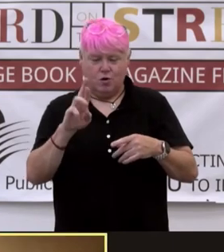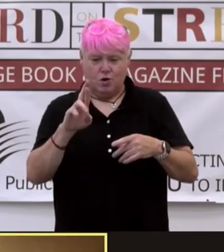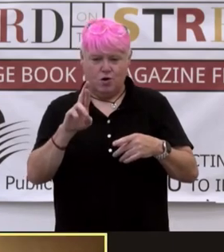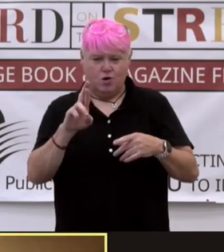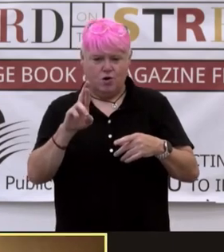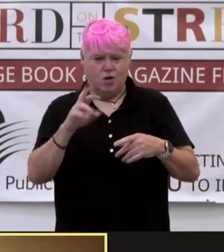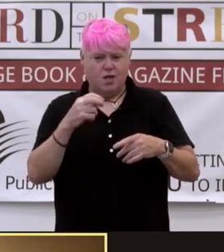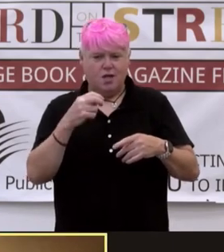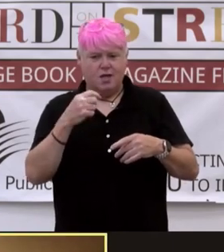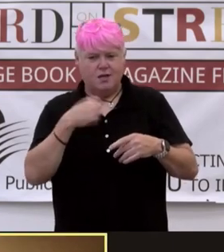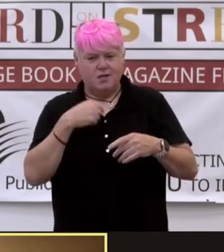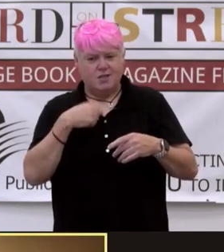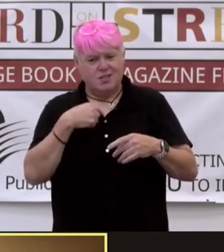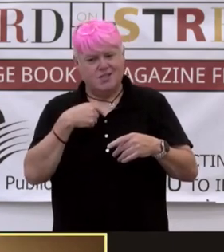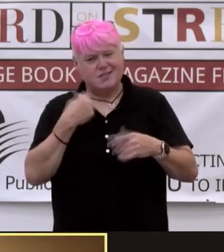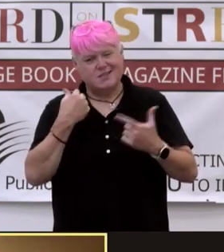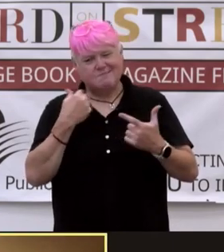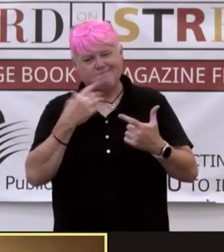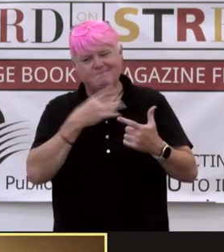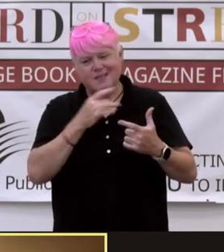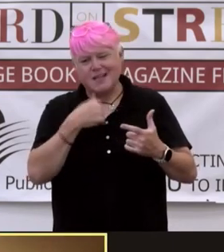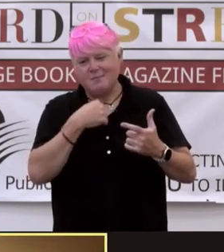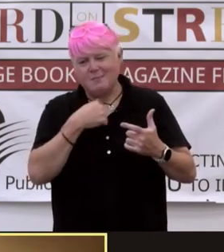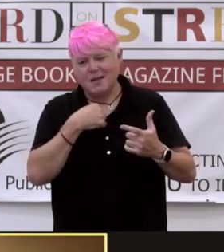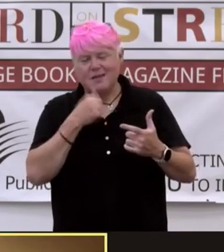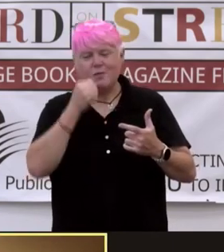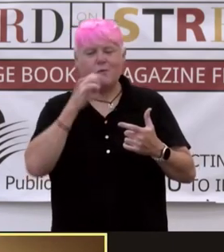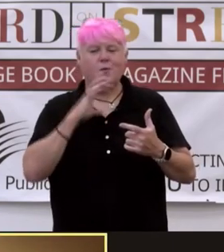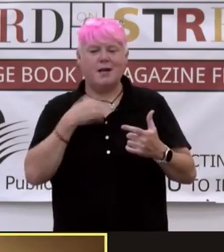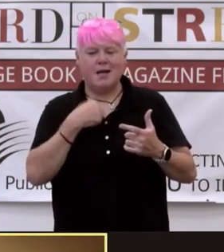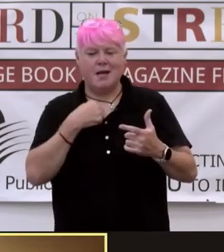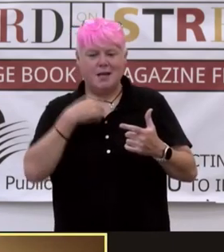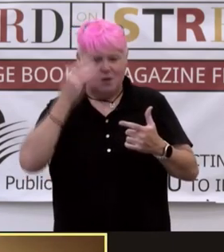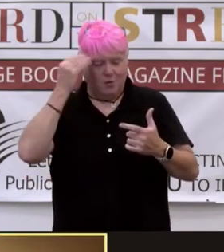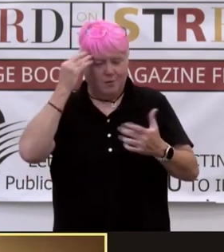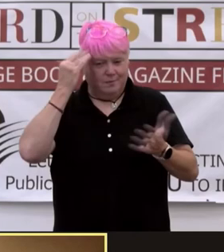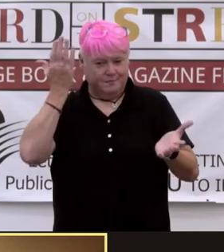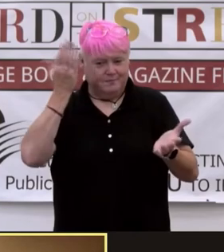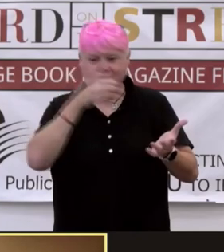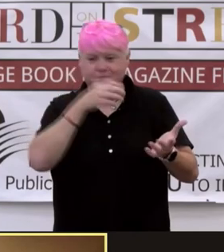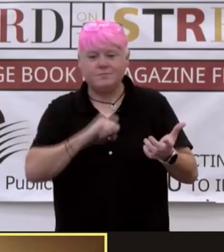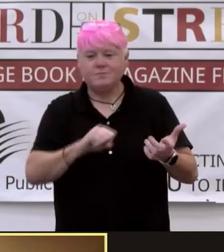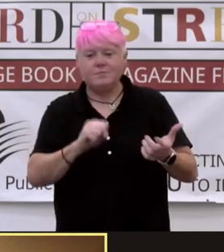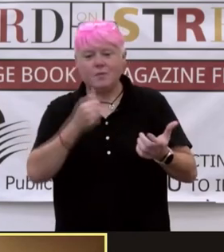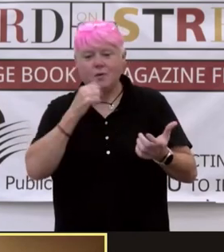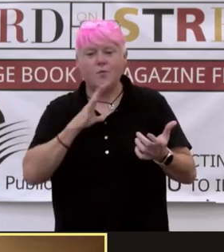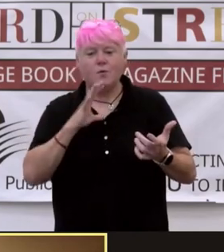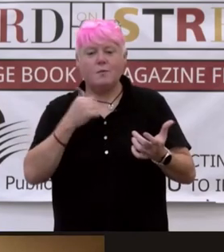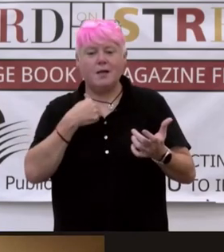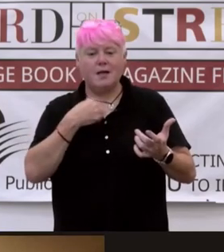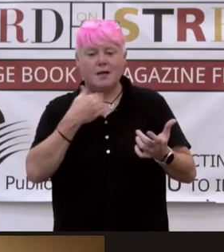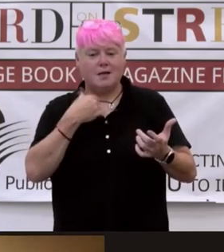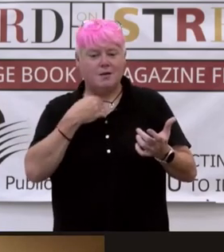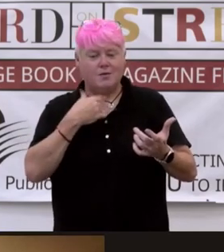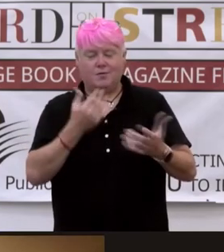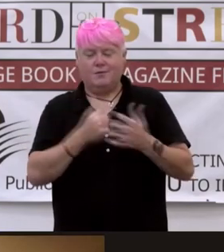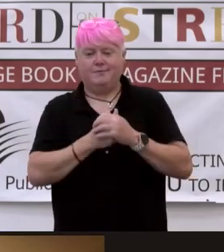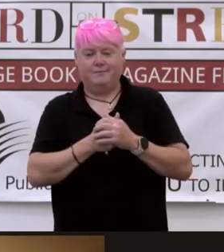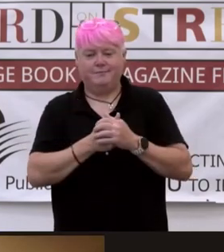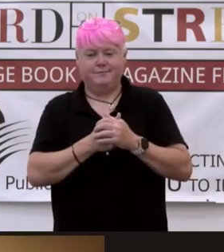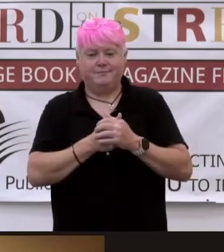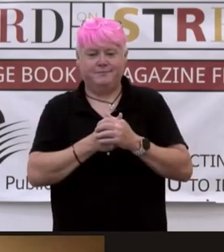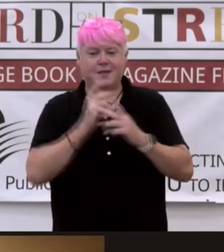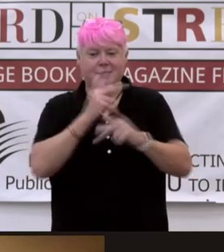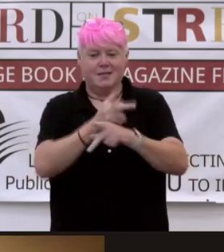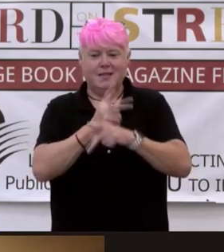to my own, like the women I know, the older women I know, who are full of spunk and life. Yeah. And taking care